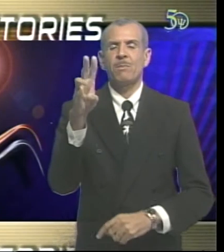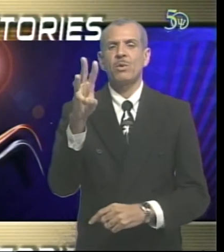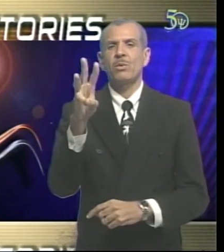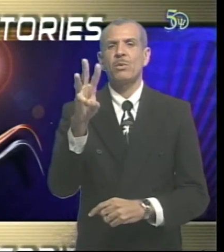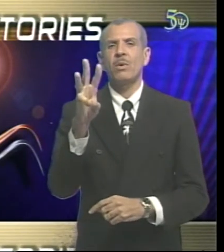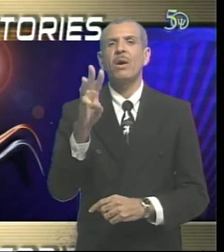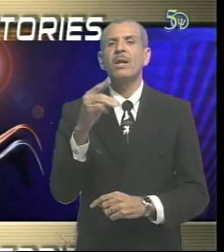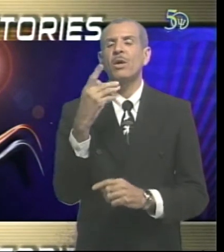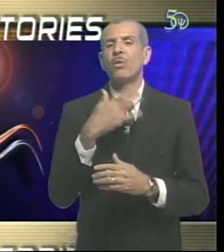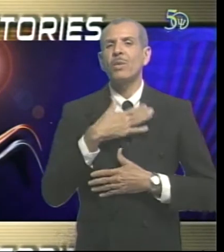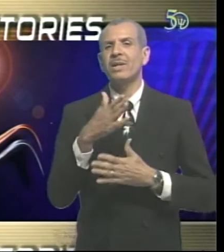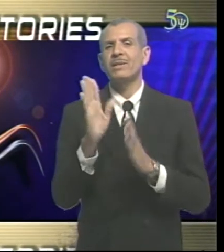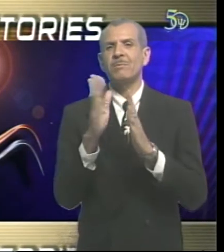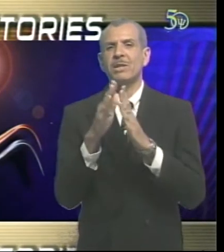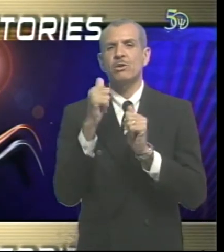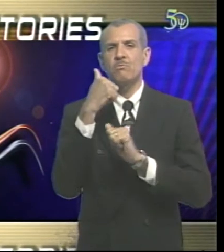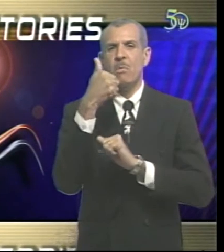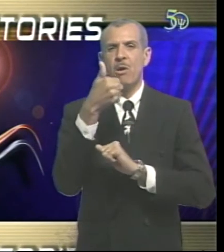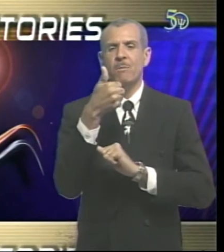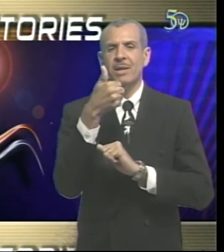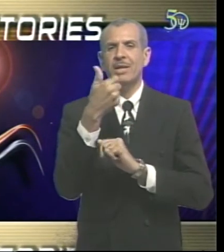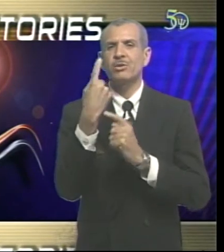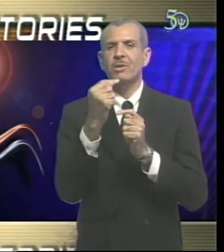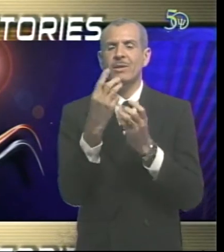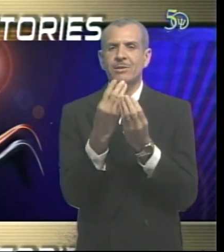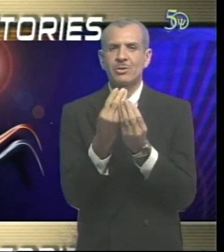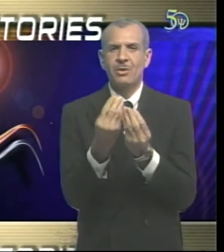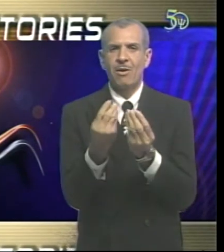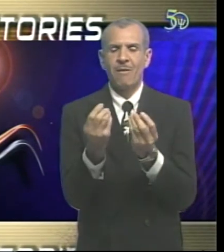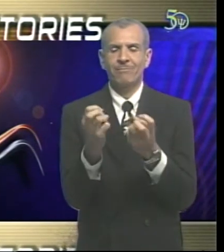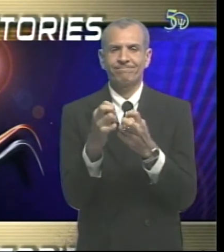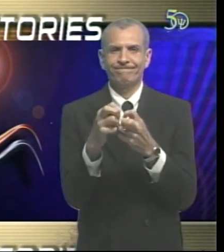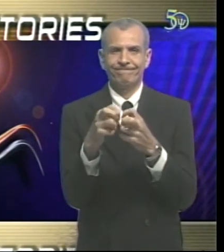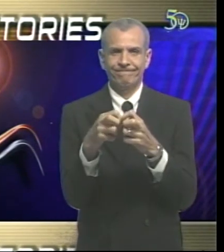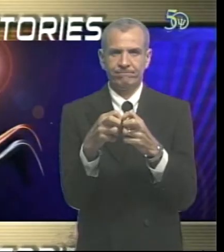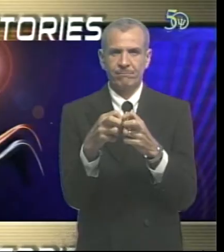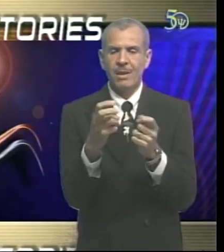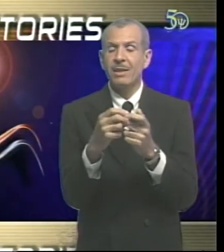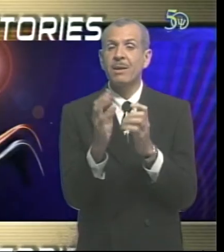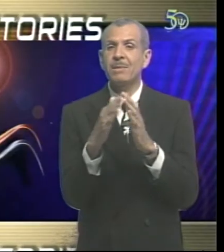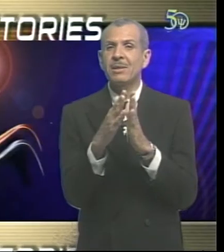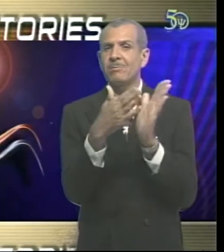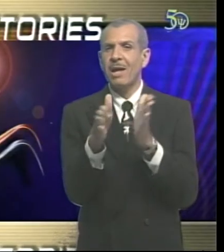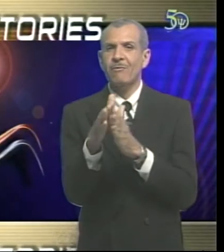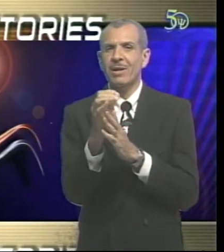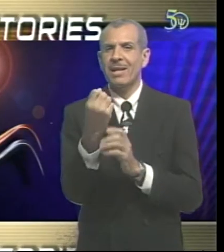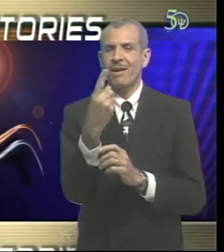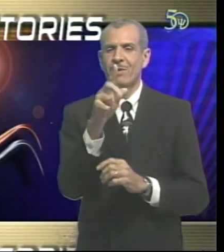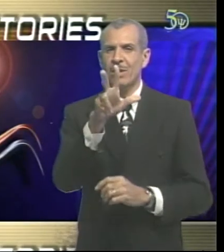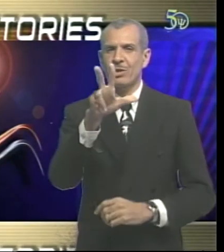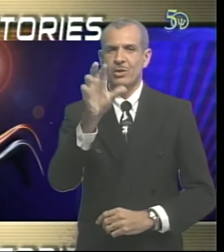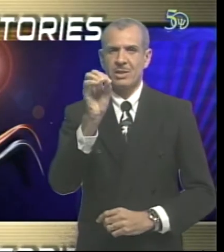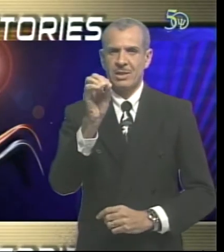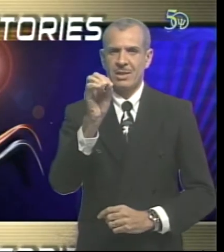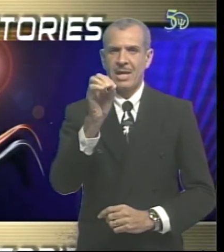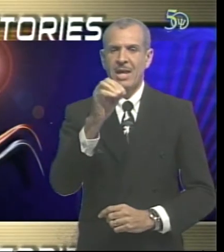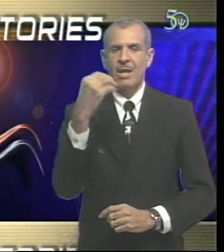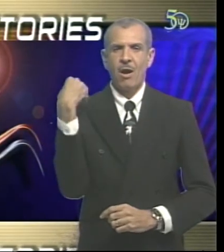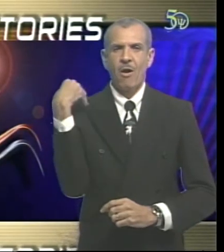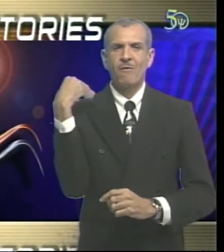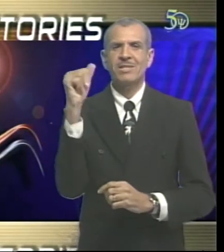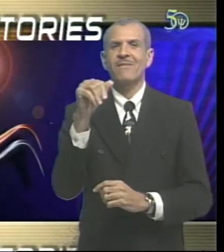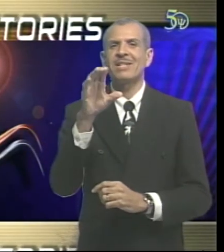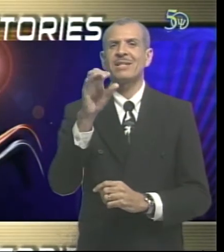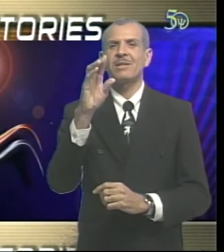willing to meet with them tomorrow morning to try and resolve the matter That meeting is set for 11.30 at the offices